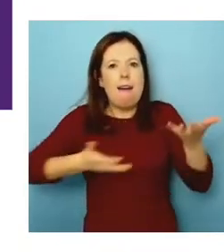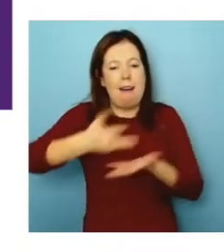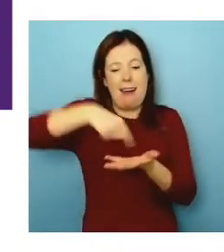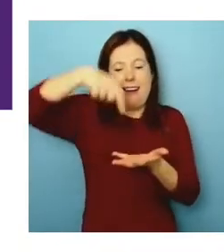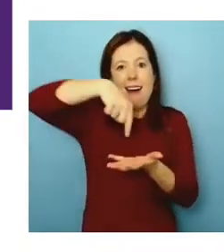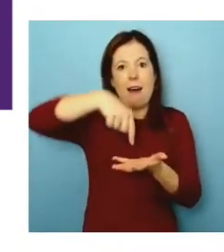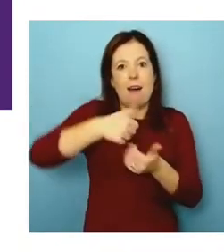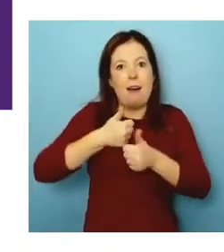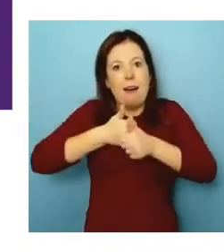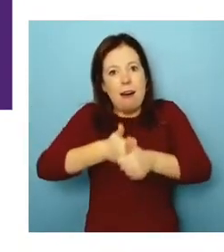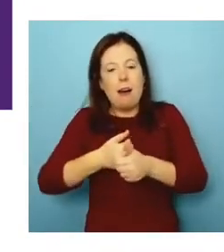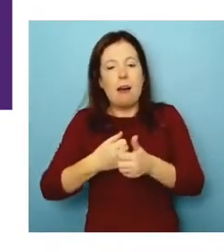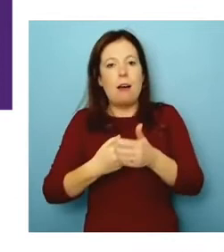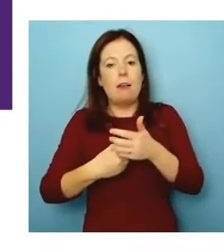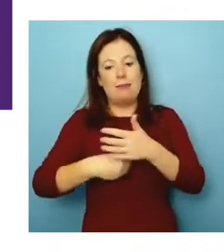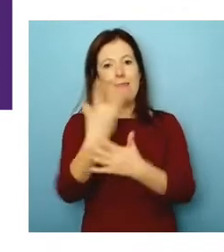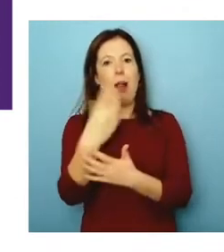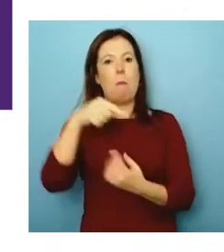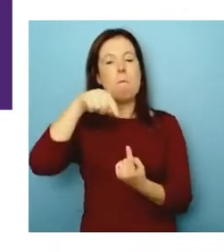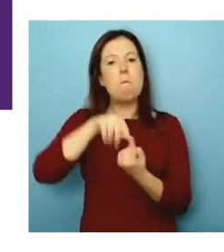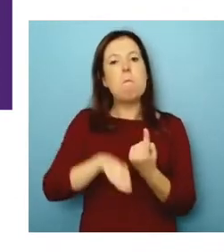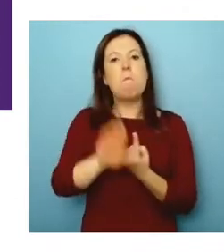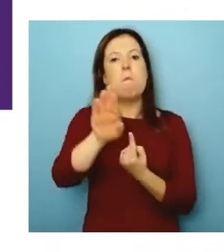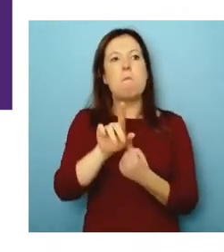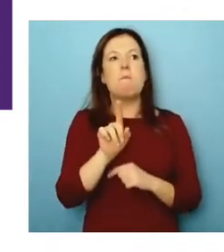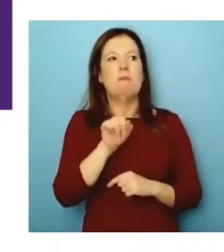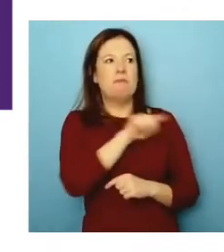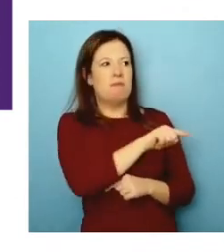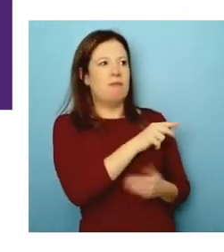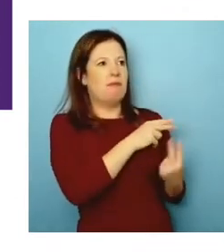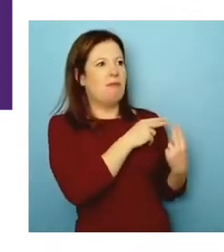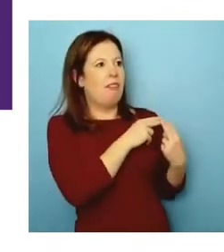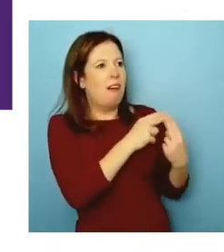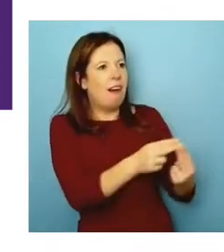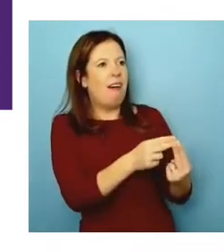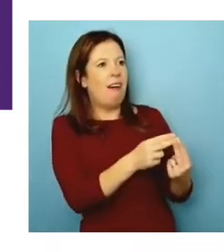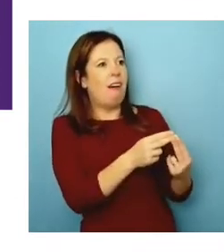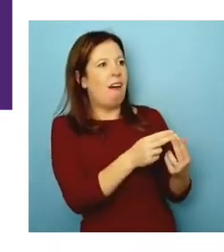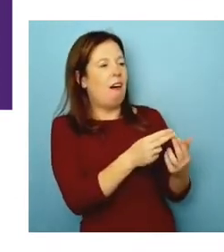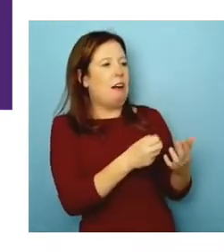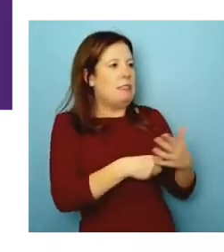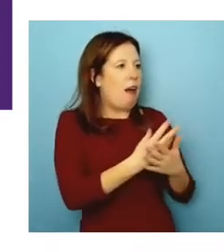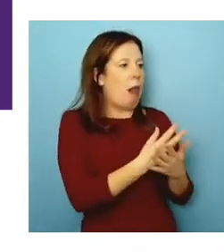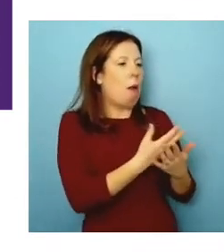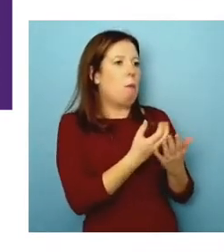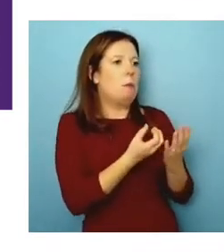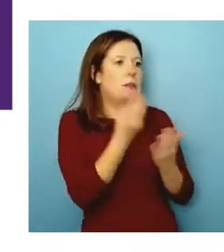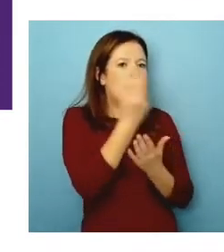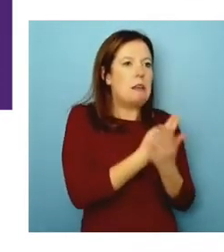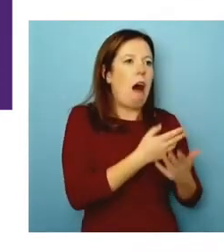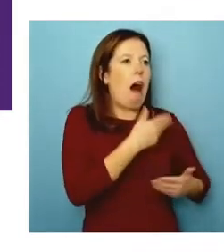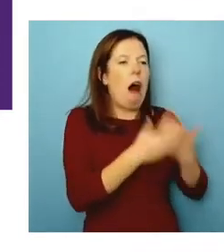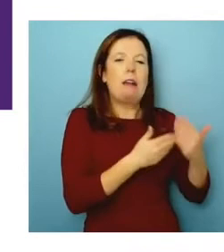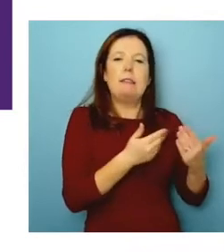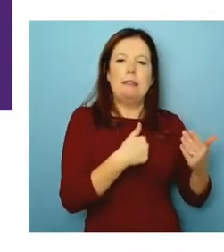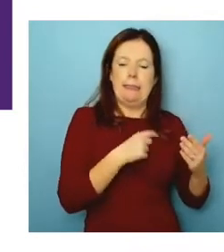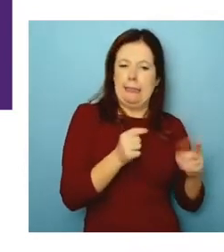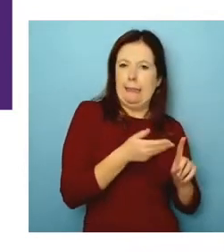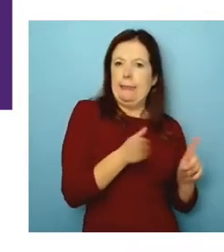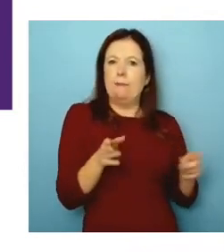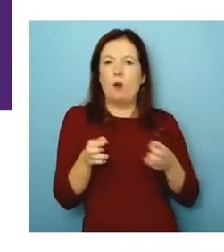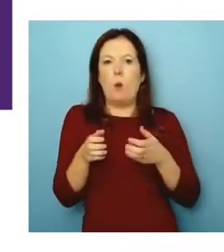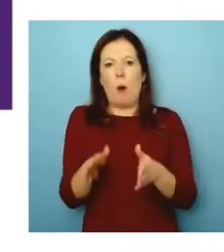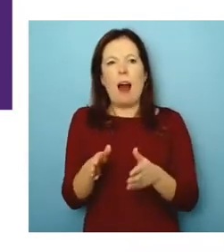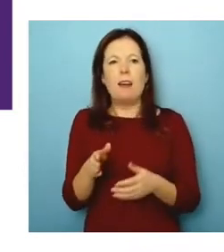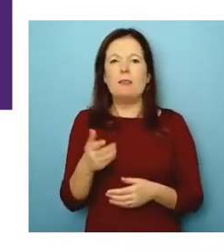product development, but not necessarily follows the normal hierarchy of a developer, designer and so on. Um, so we do need to speak to business